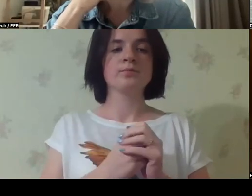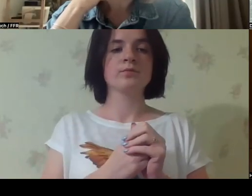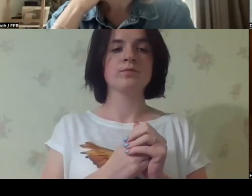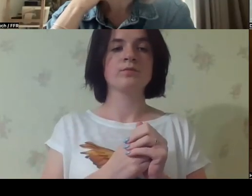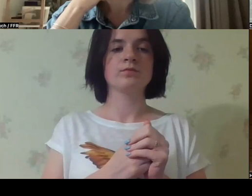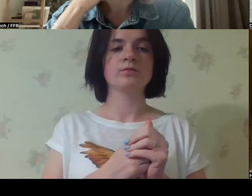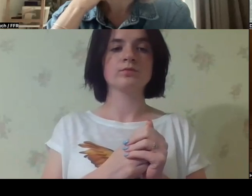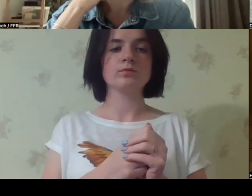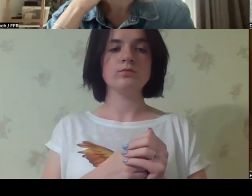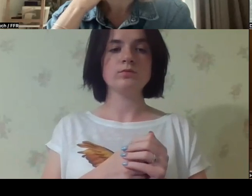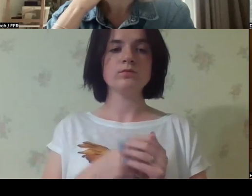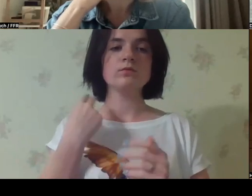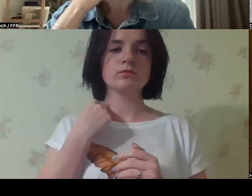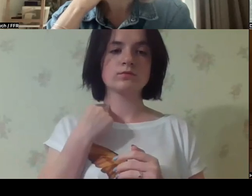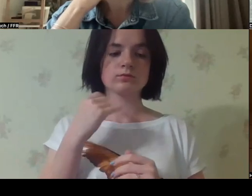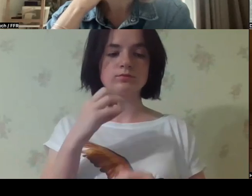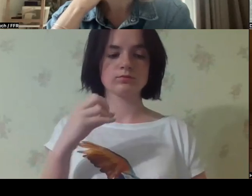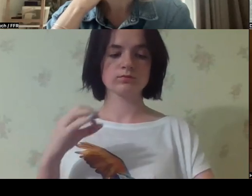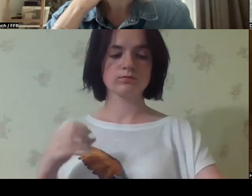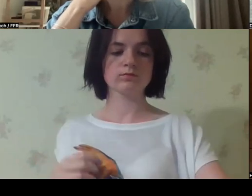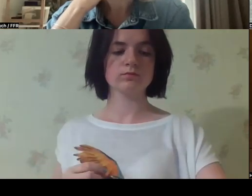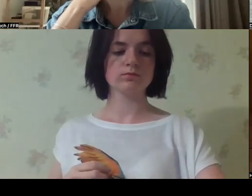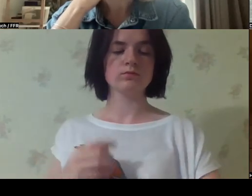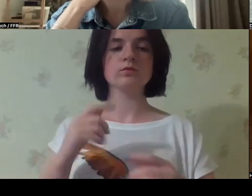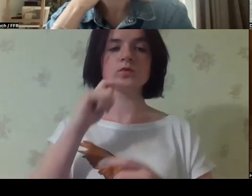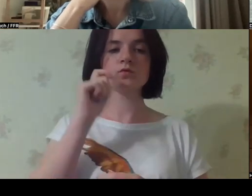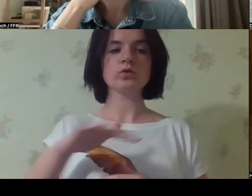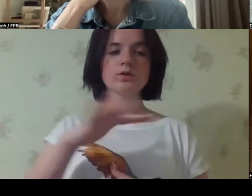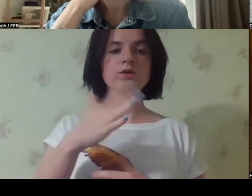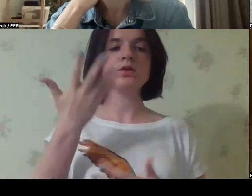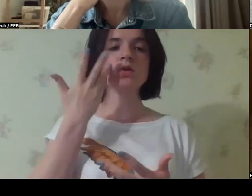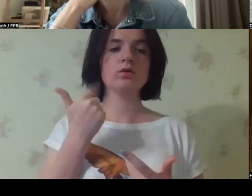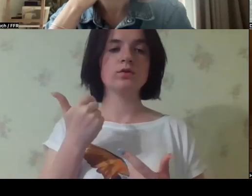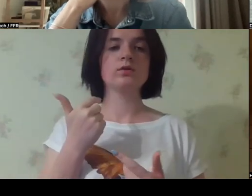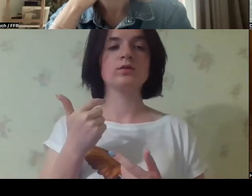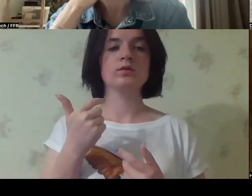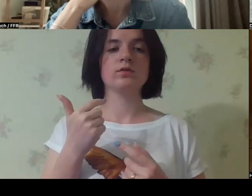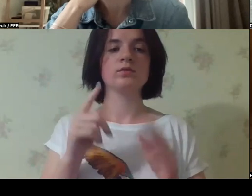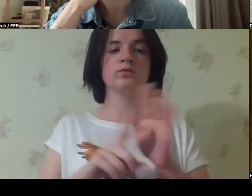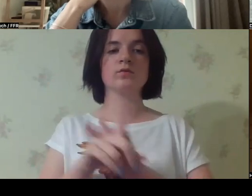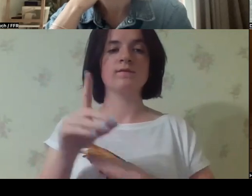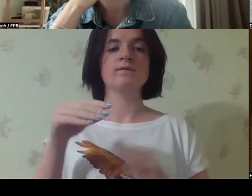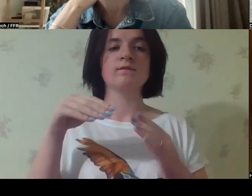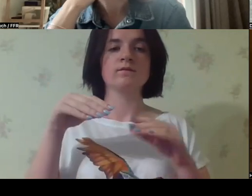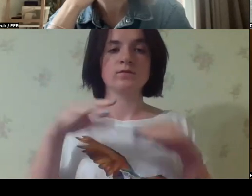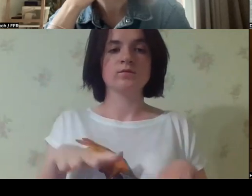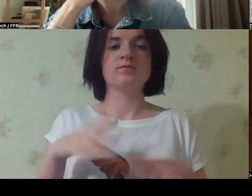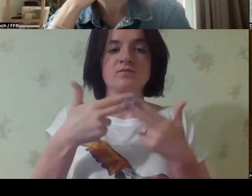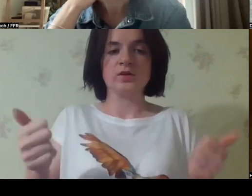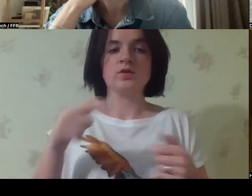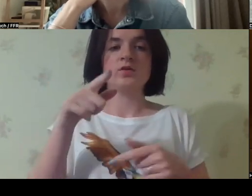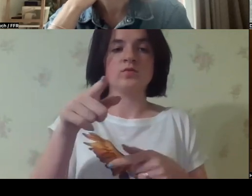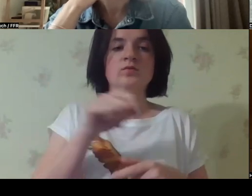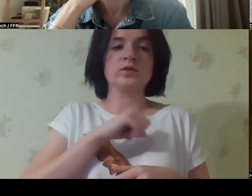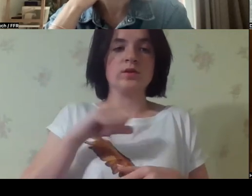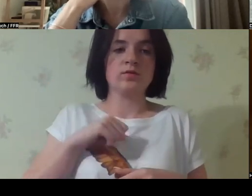start implementing their approach in practice in Ukraine. And when